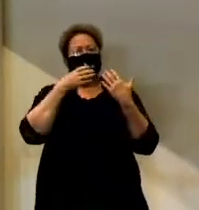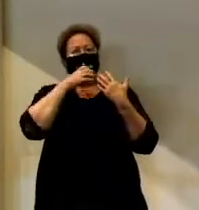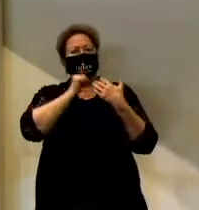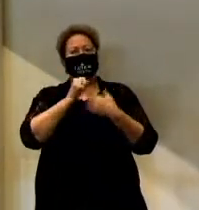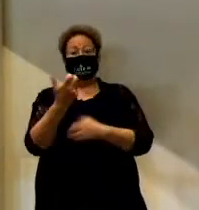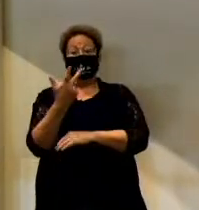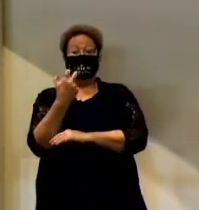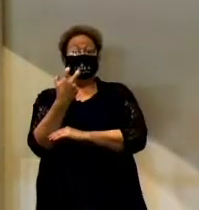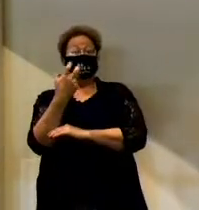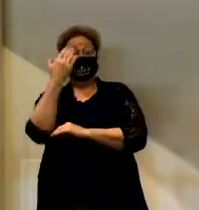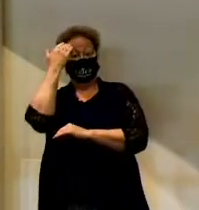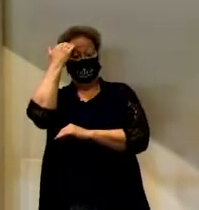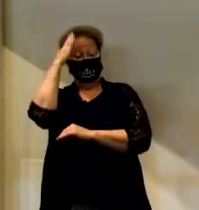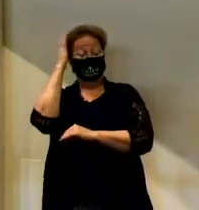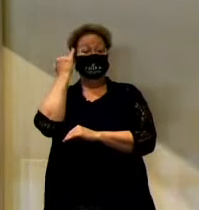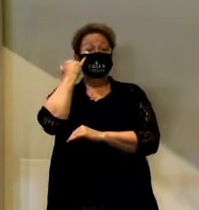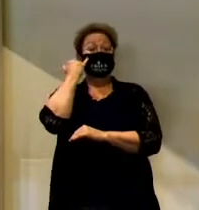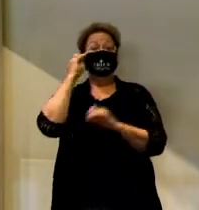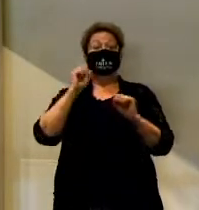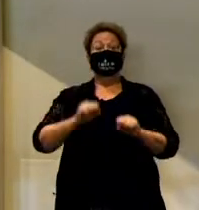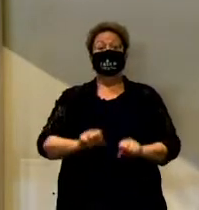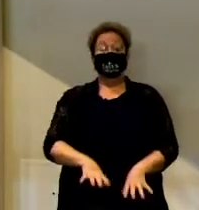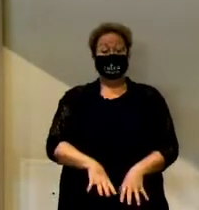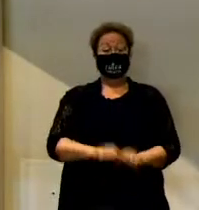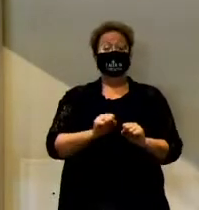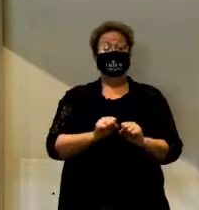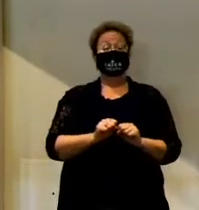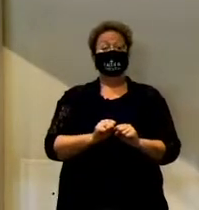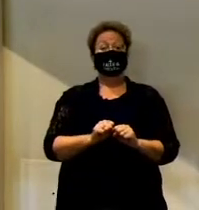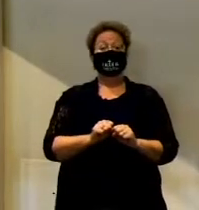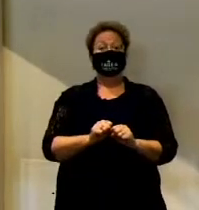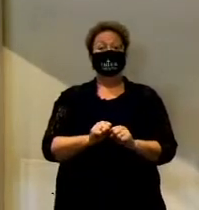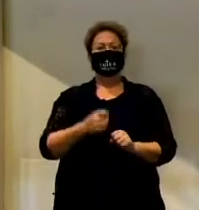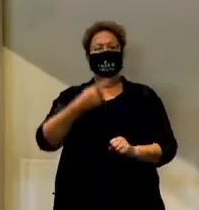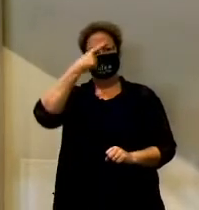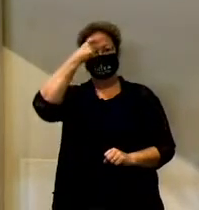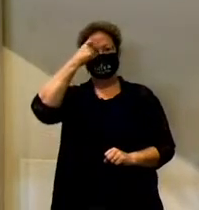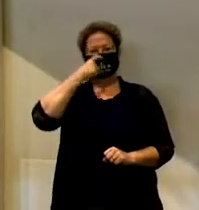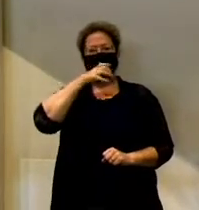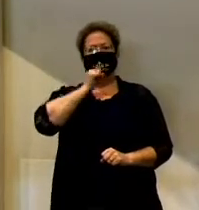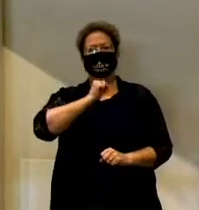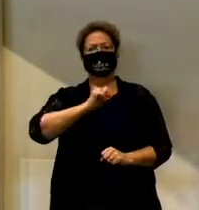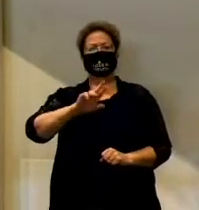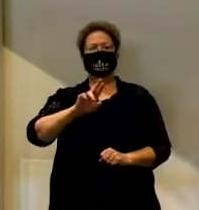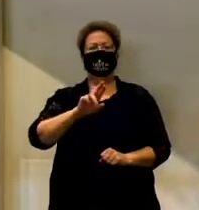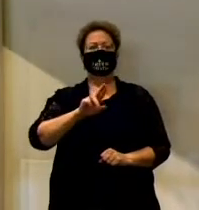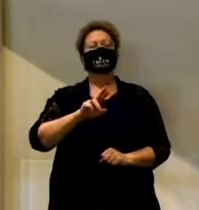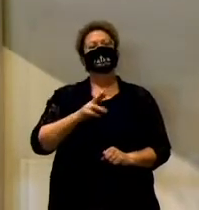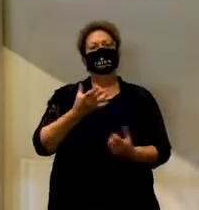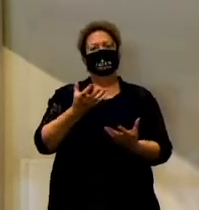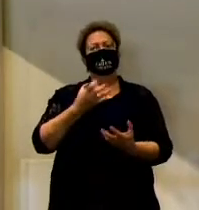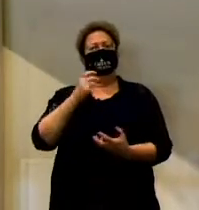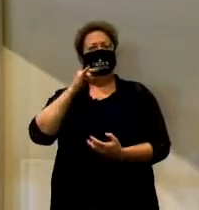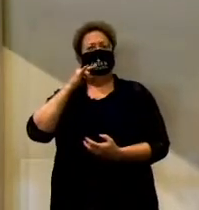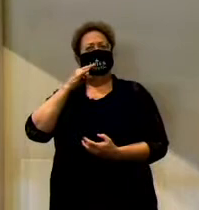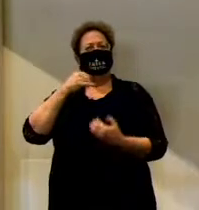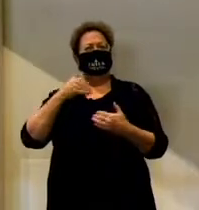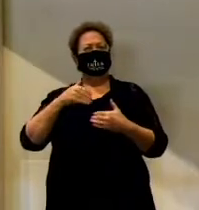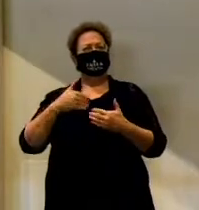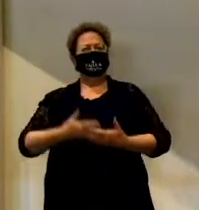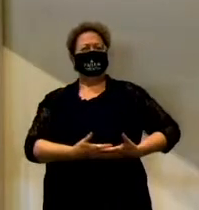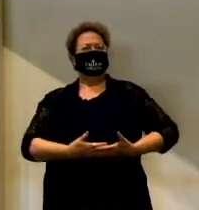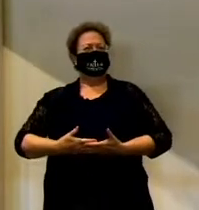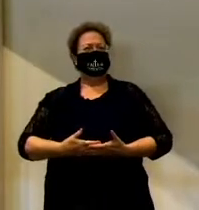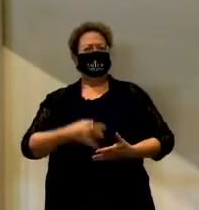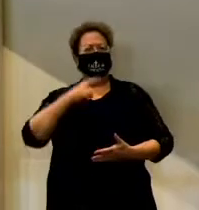an opportunity to be adopted, because the adoptive parents always gravitated towards the little children. That's who they wanted to adopt.